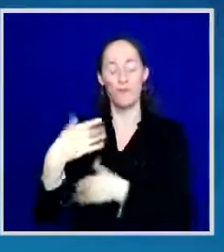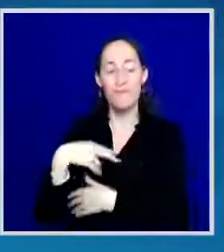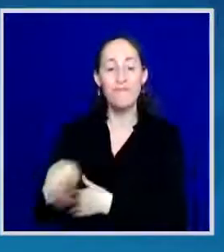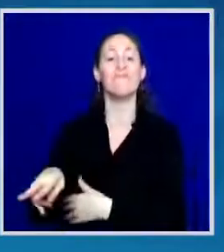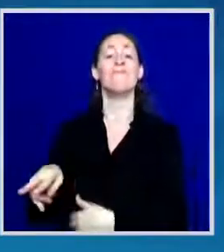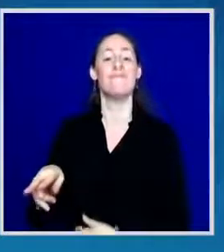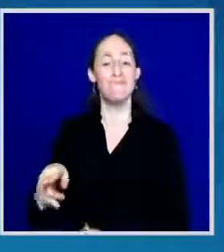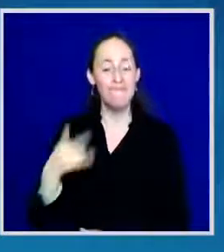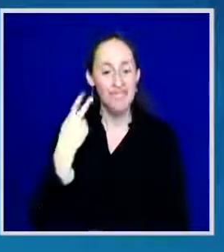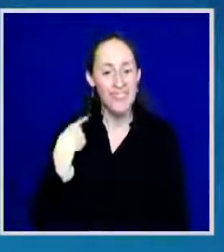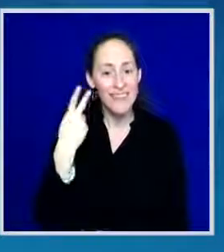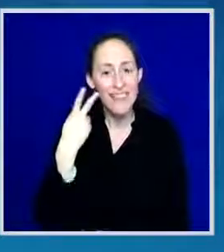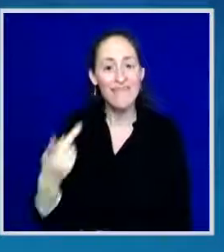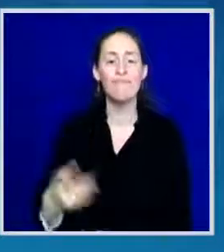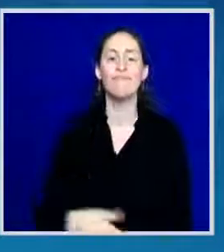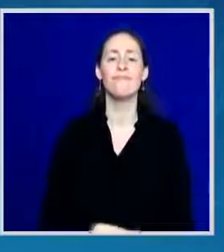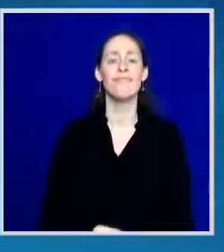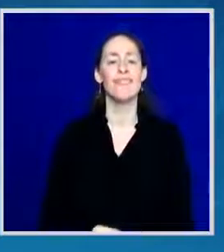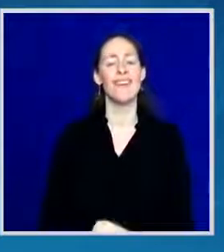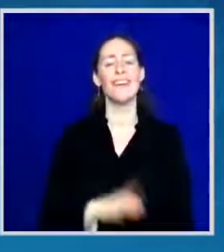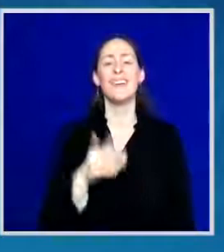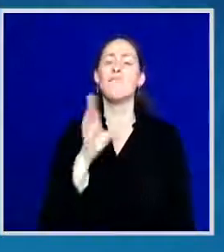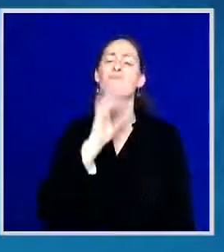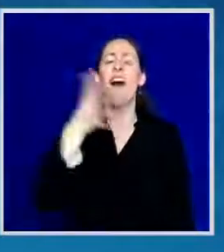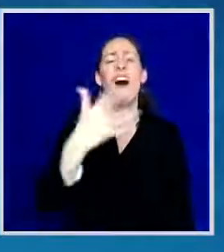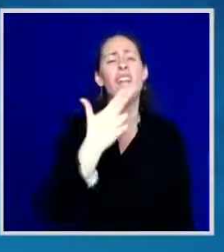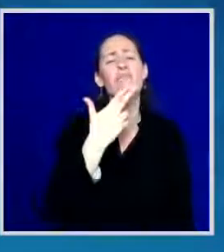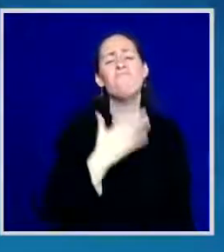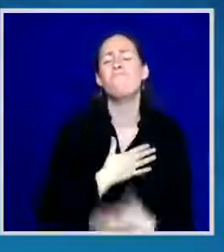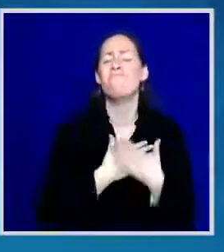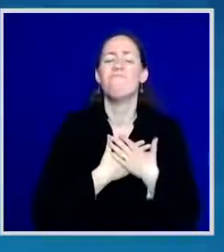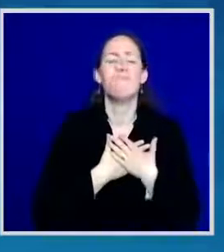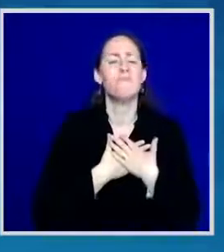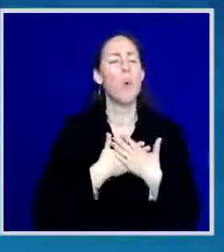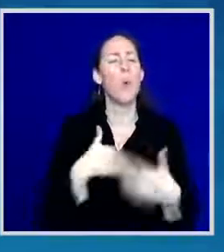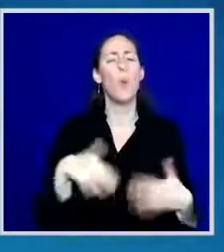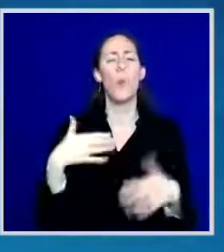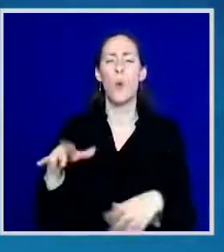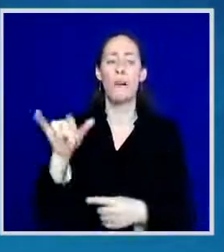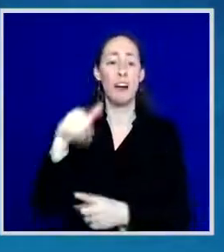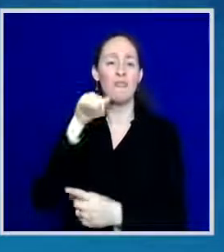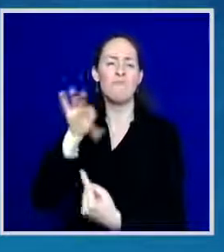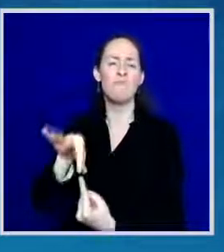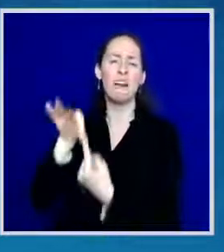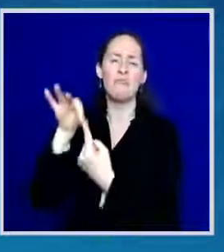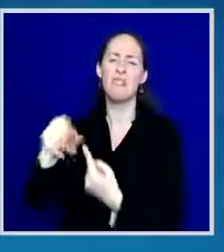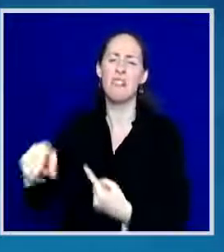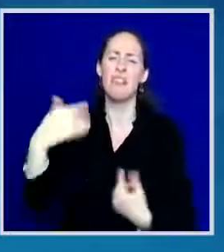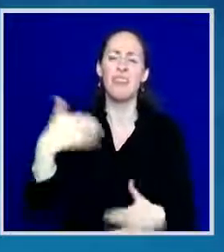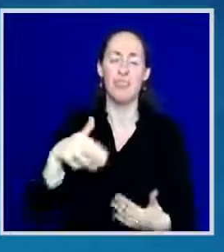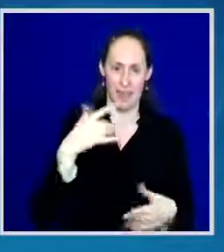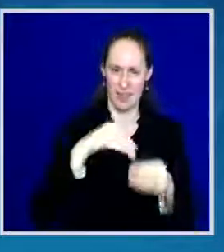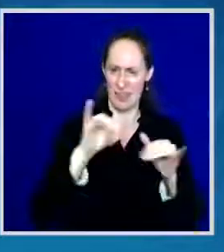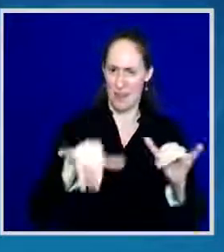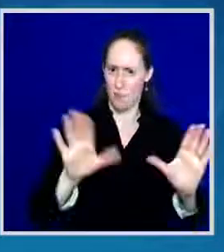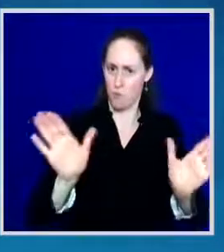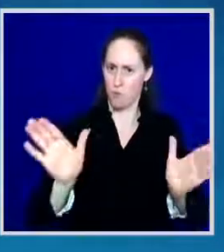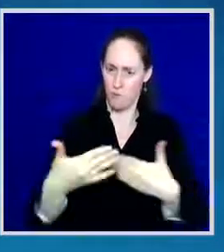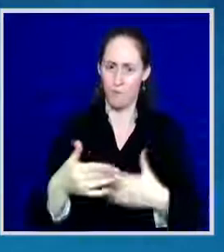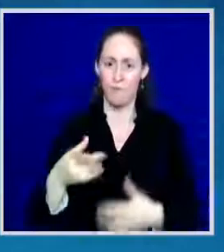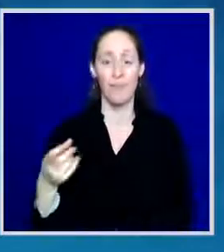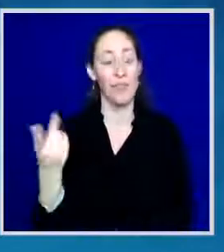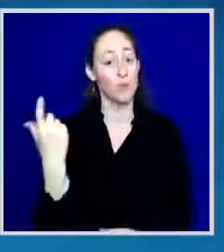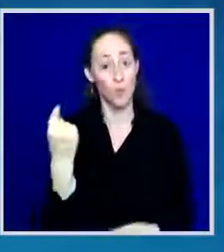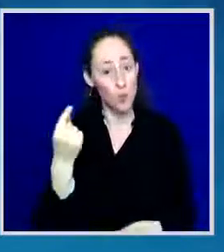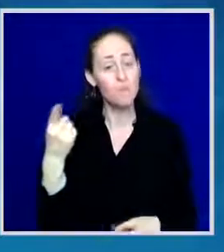This little one, I mean, she is really something. Okay, so I walk into the room and she introduced me to